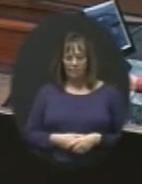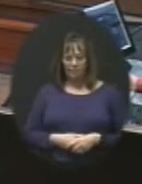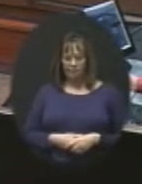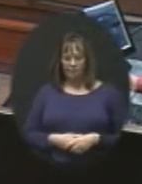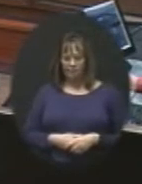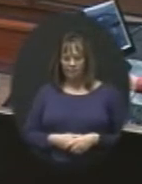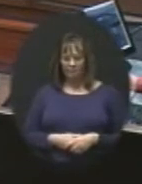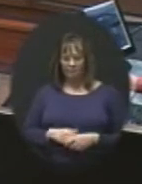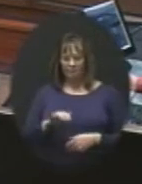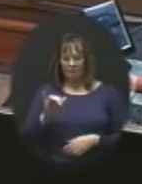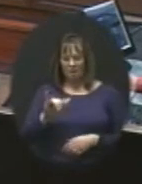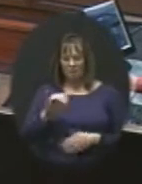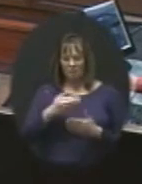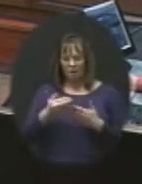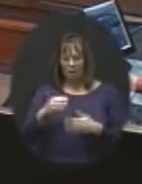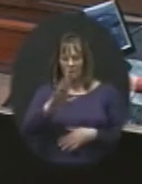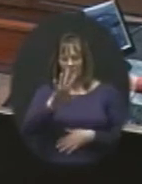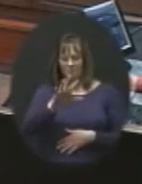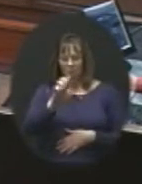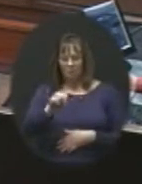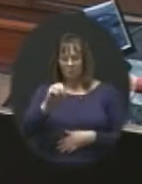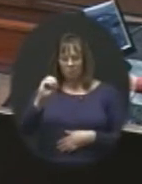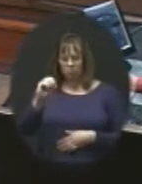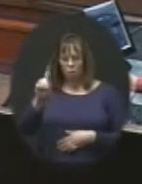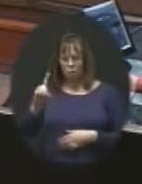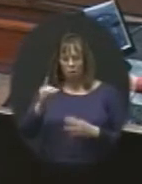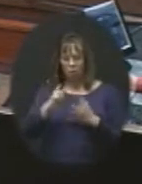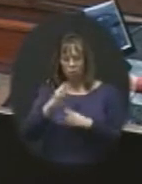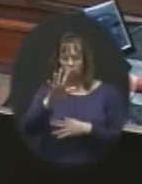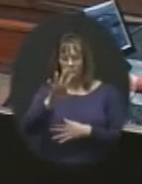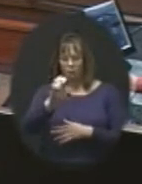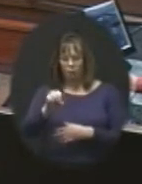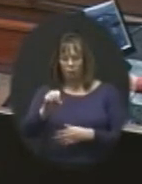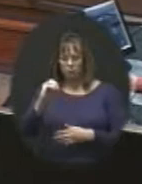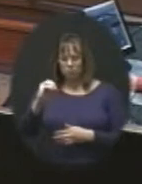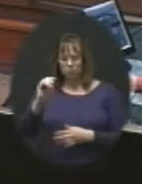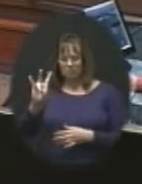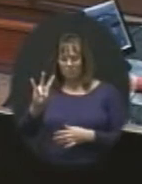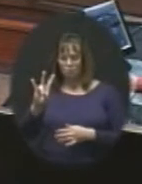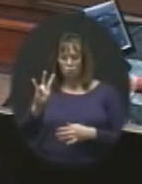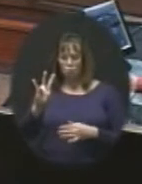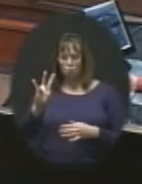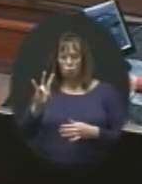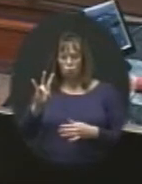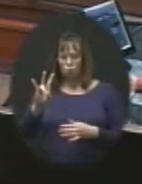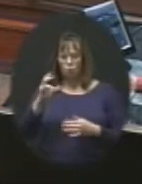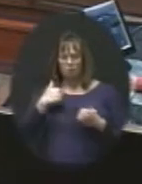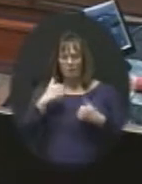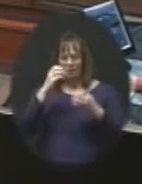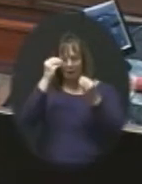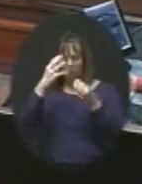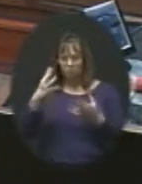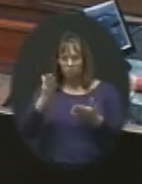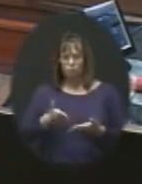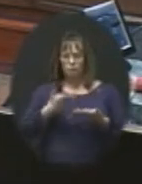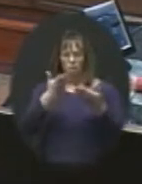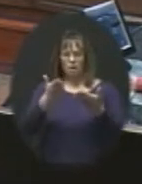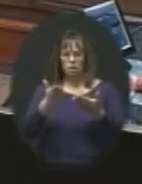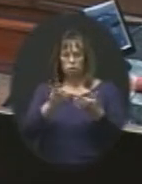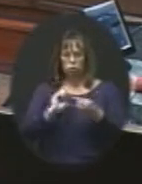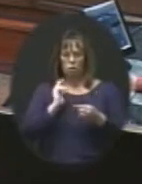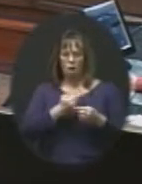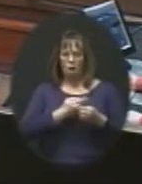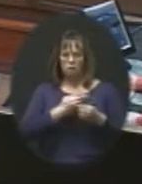That would be items 5.01 through 5.07. We have had that information provided to us